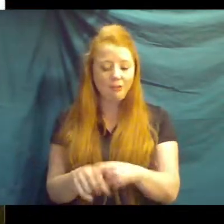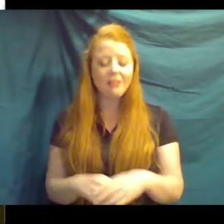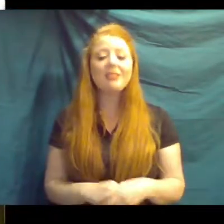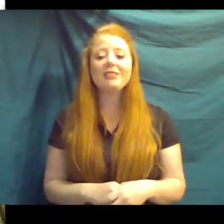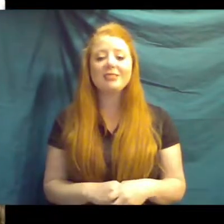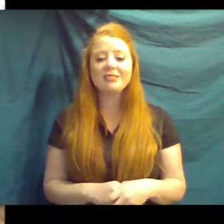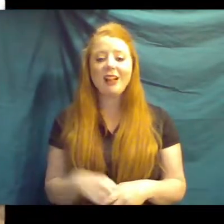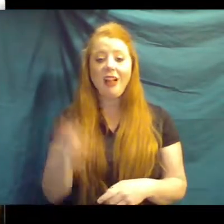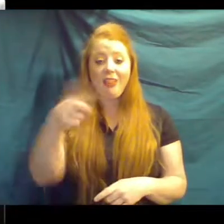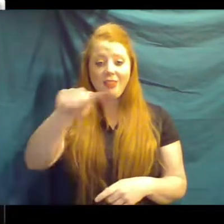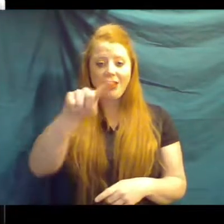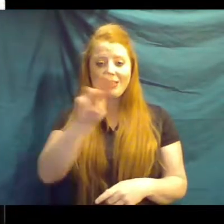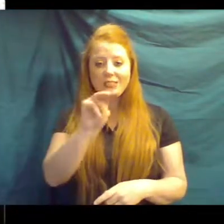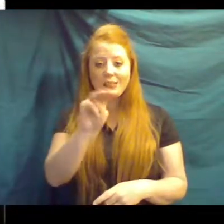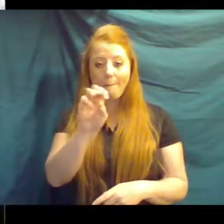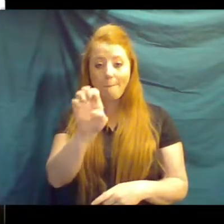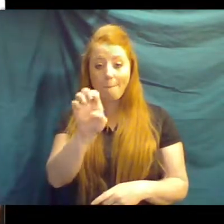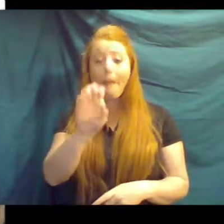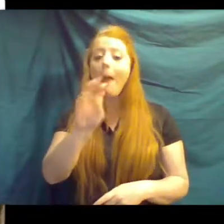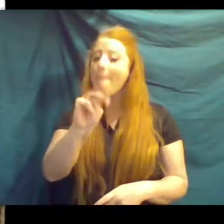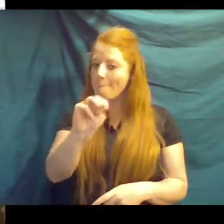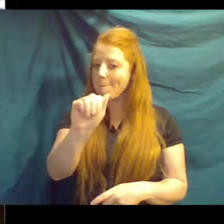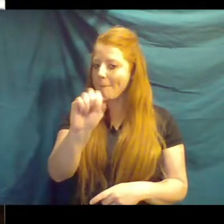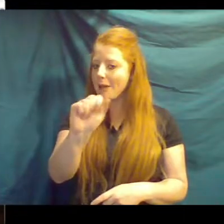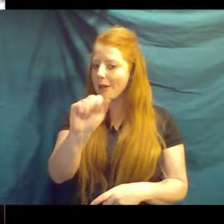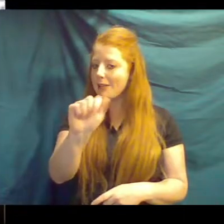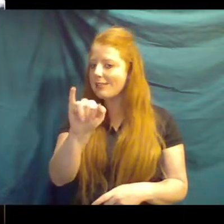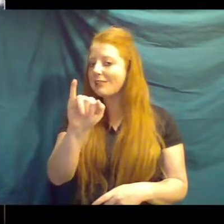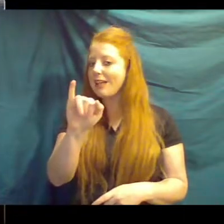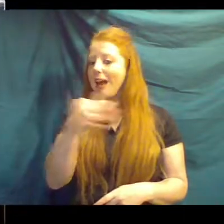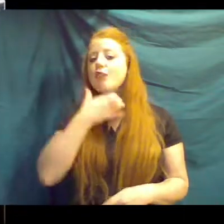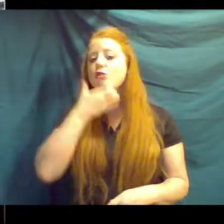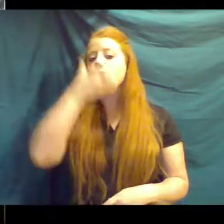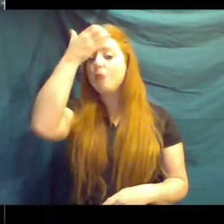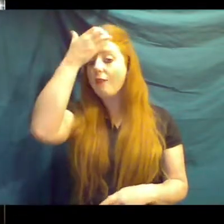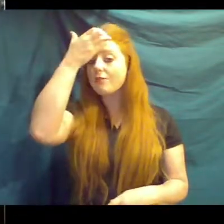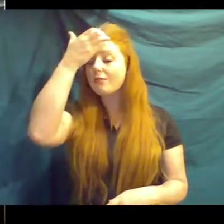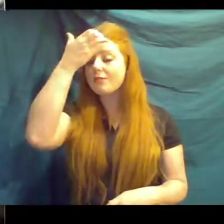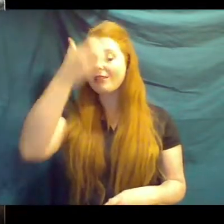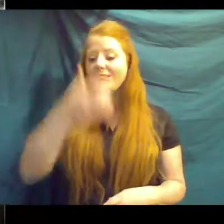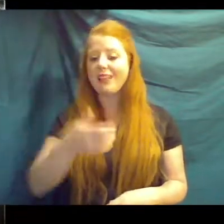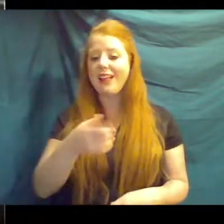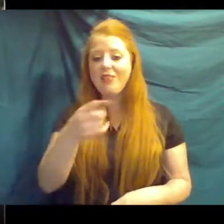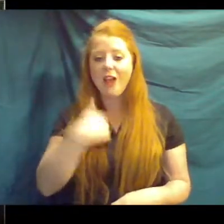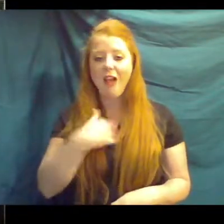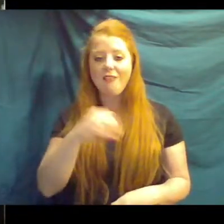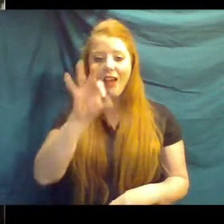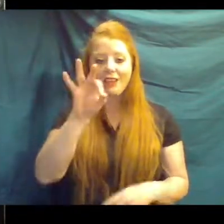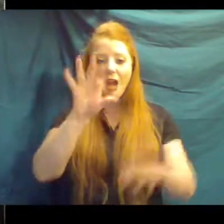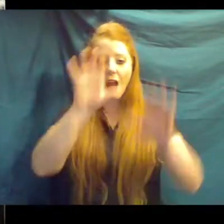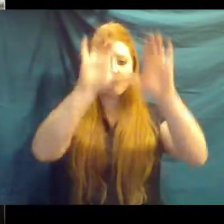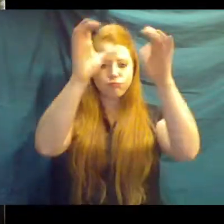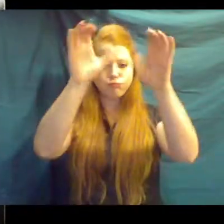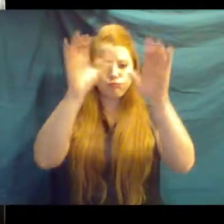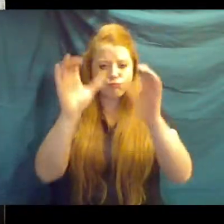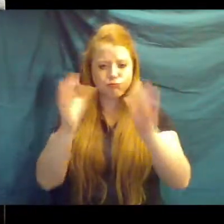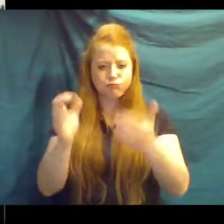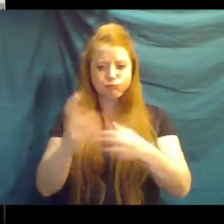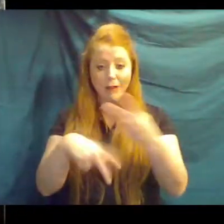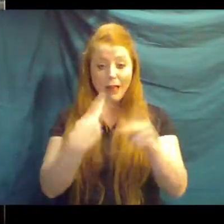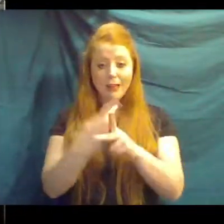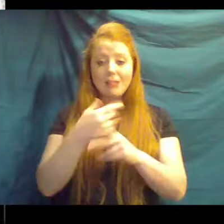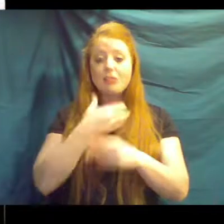These guys are Maasai giraffes. She doesn't look at me. There are nine subspecies of giraffe in the world.